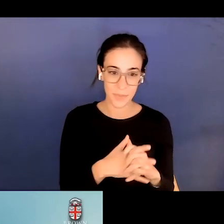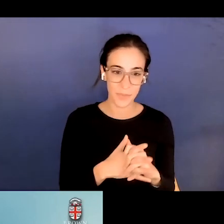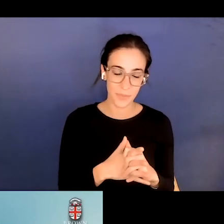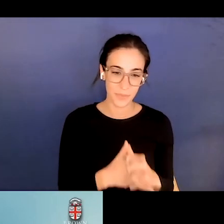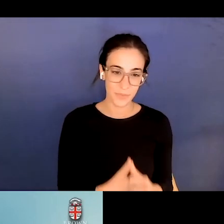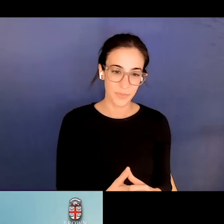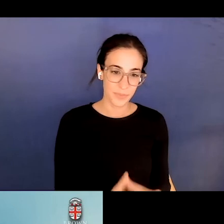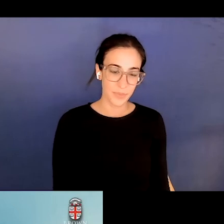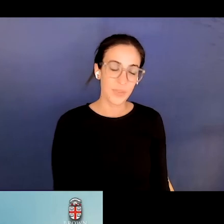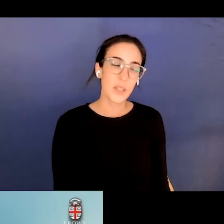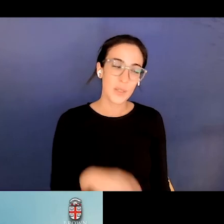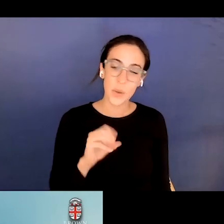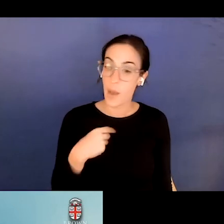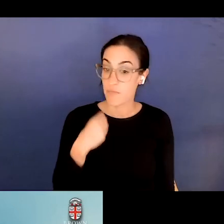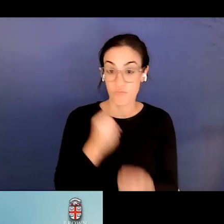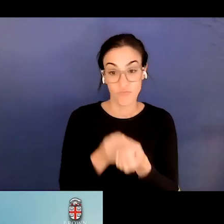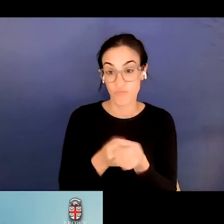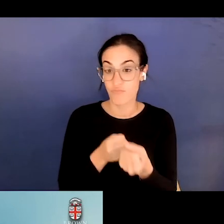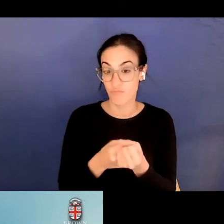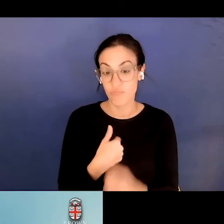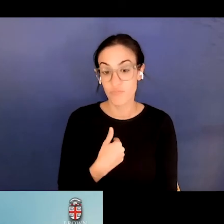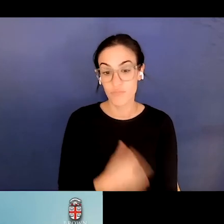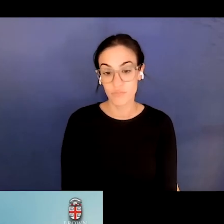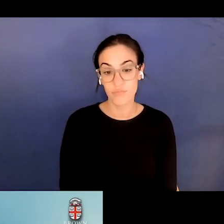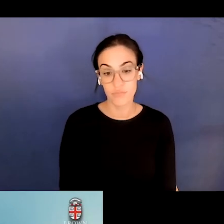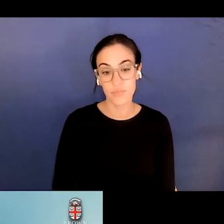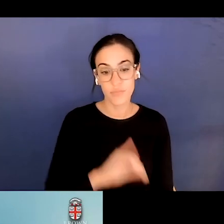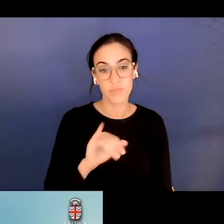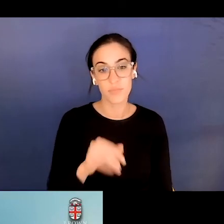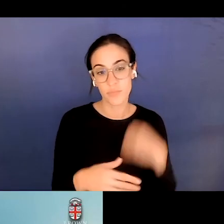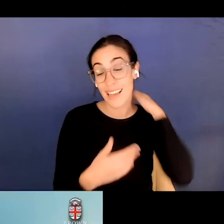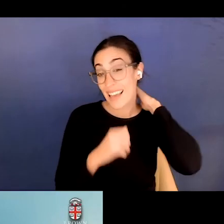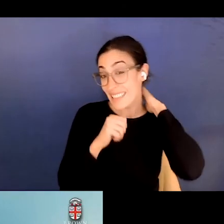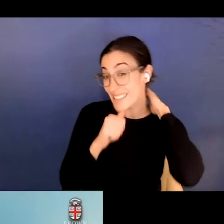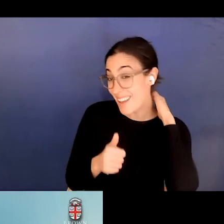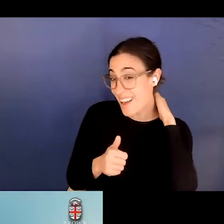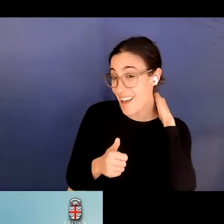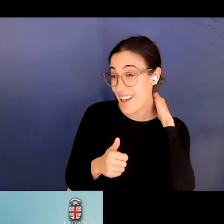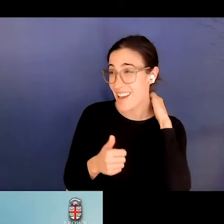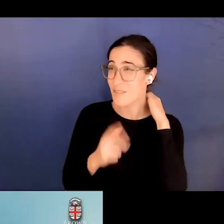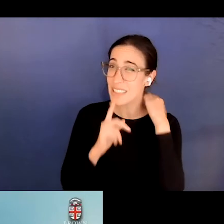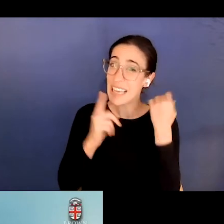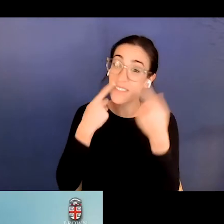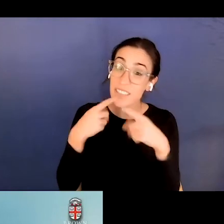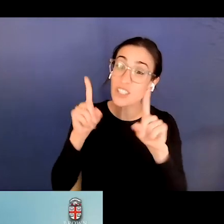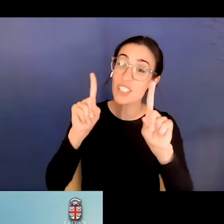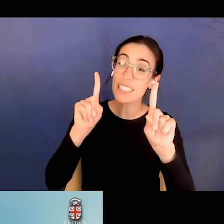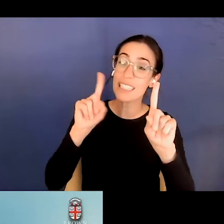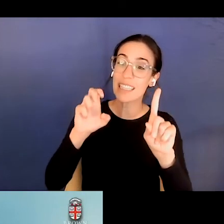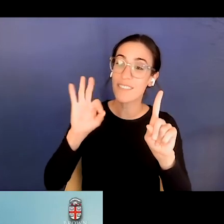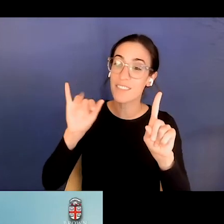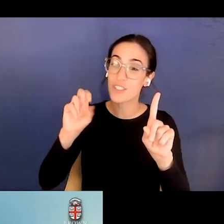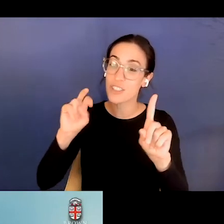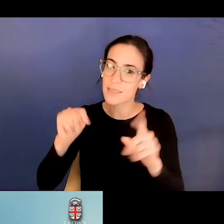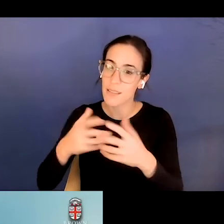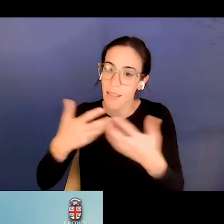luxury. So I'm all for it. Yeah. Yeah. It's not very efficient. It's a lot of your time and it's, it's, you